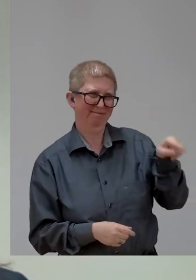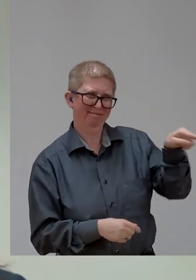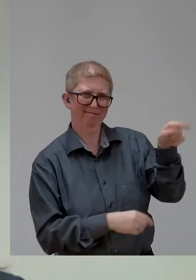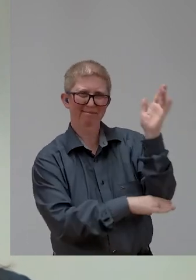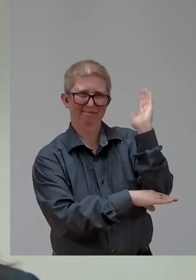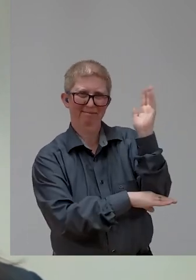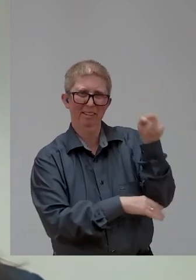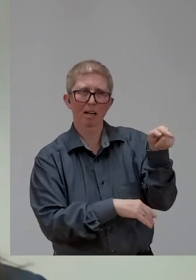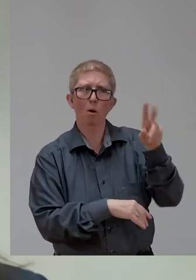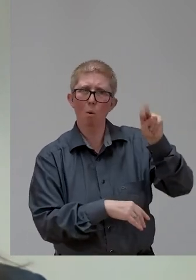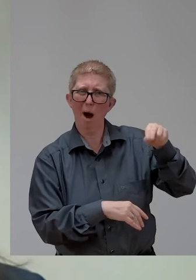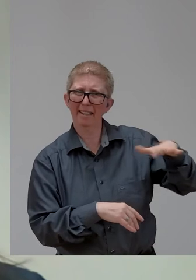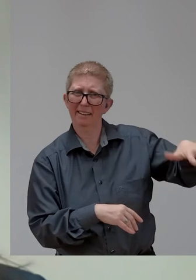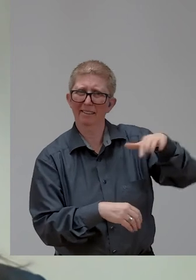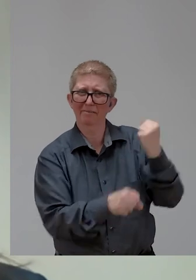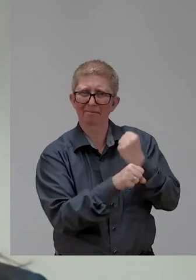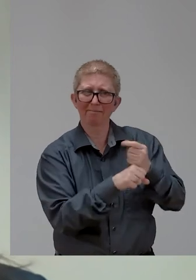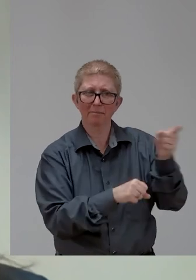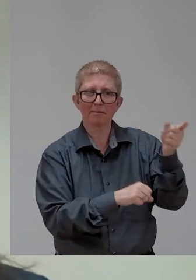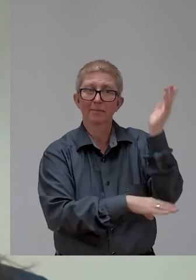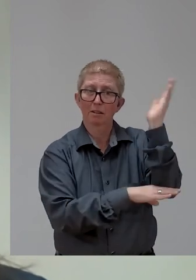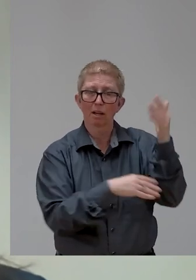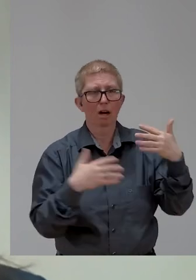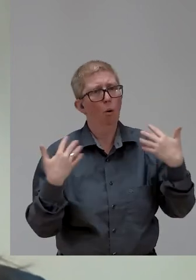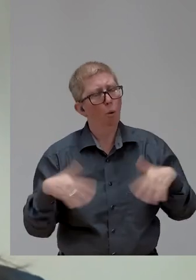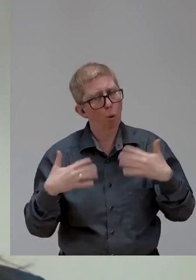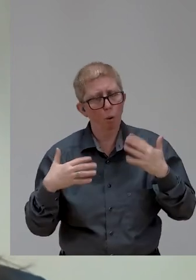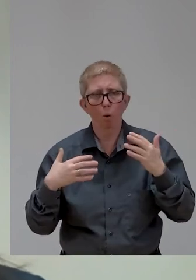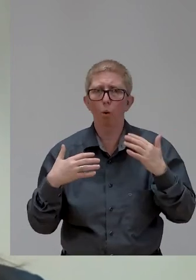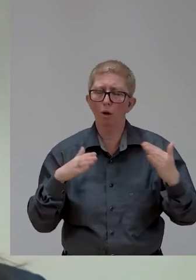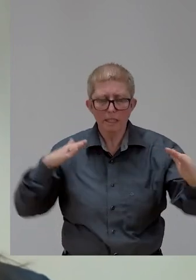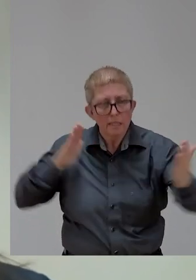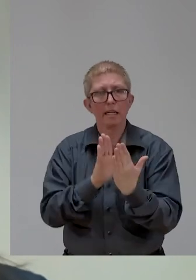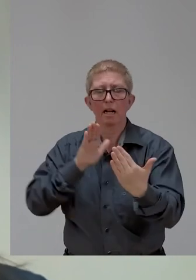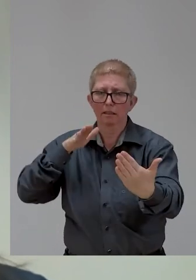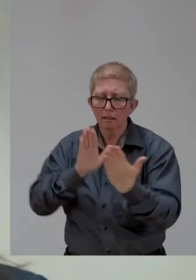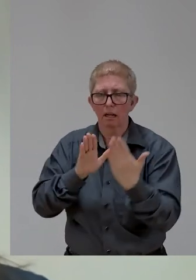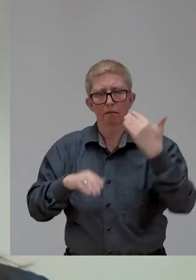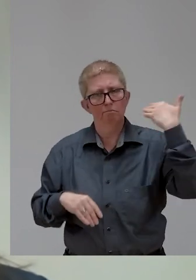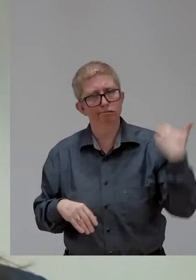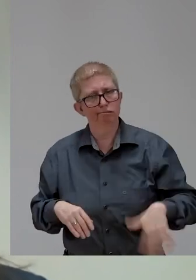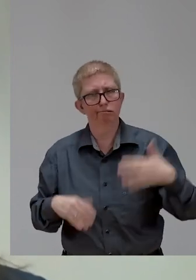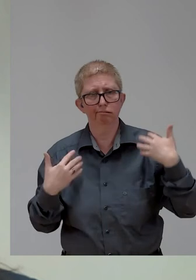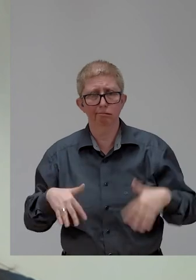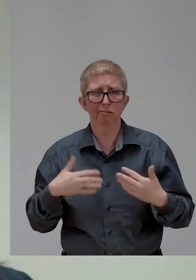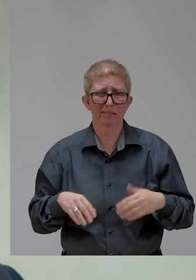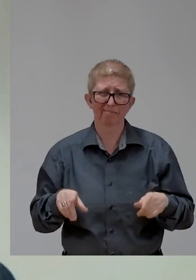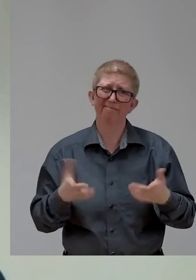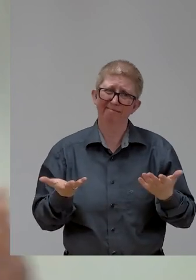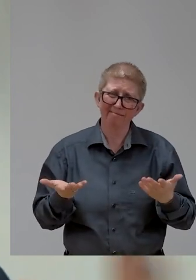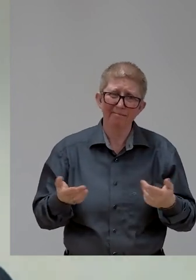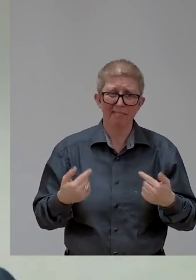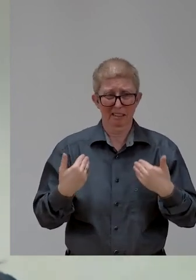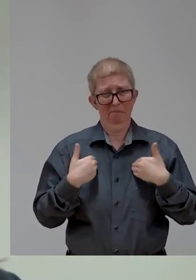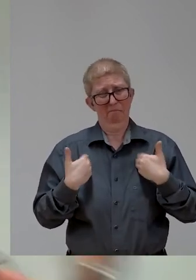the achievements and all the, and all the obstacles and still the challenges make changes here in